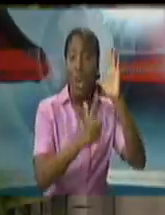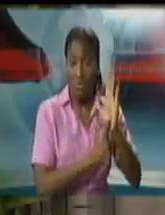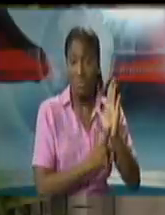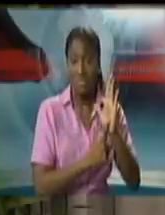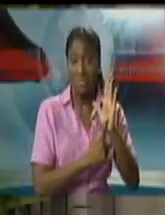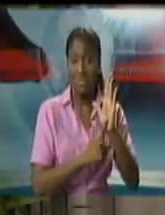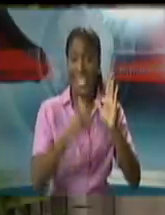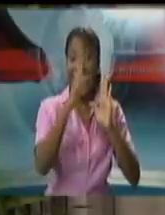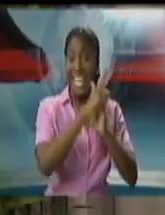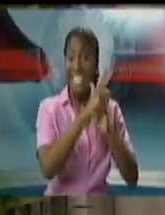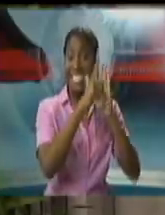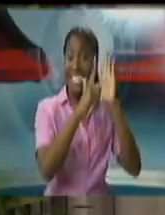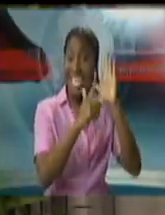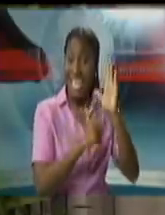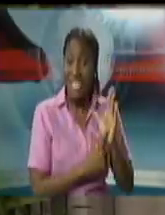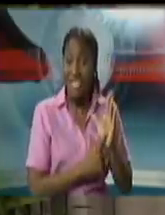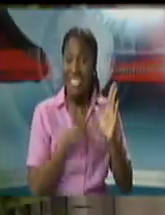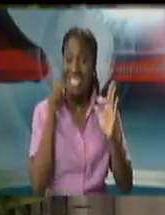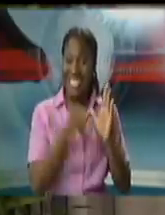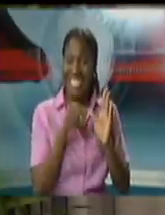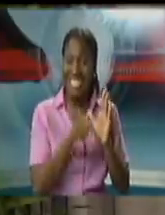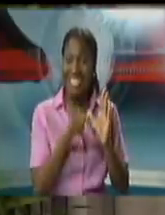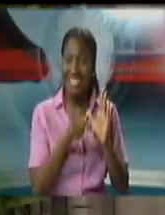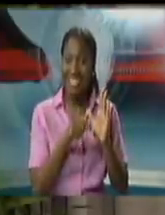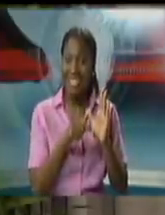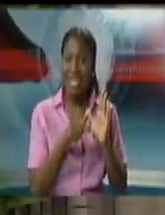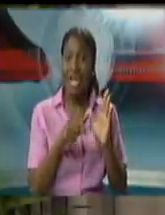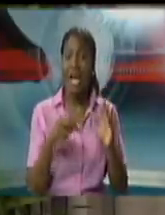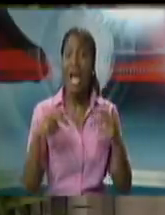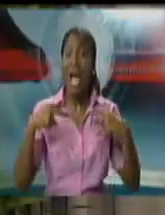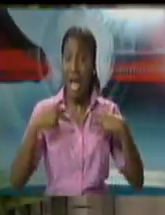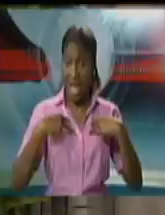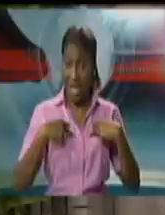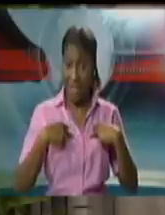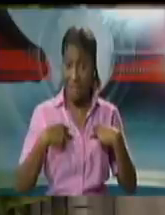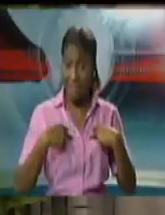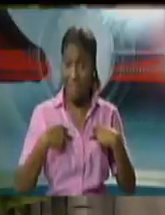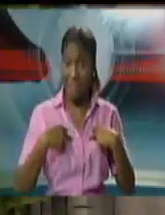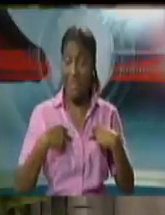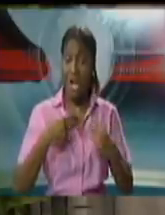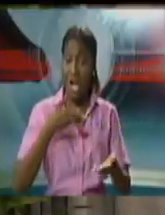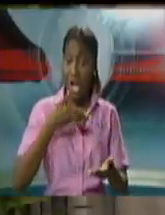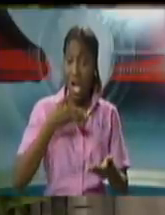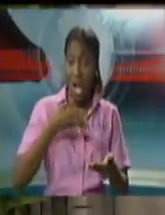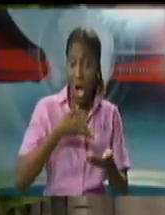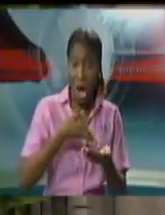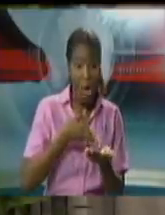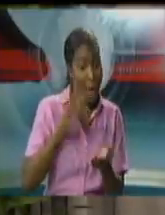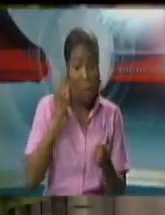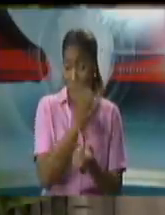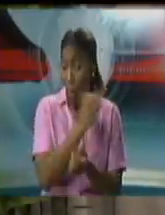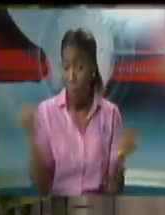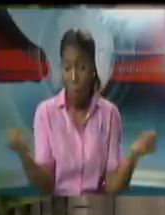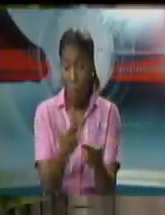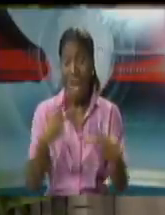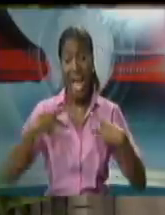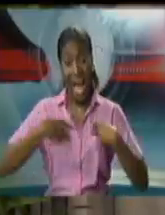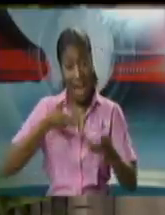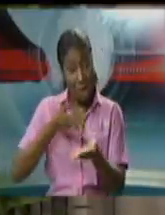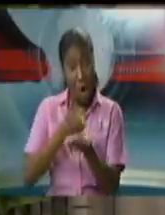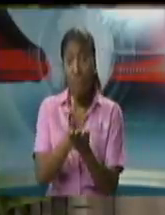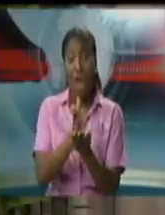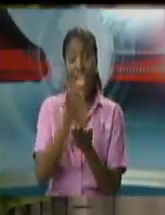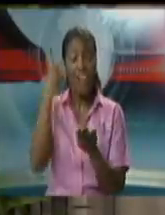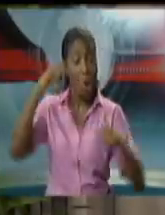has, of course, emerged. There is a right to challenge anything, including the laws of Trinidad and